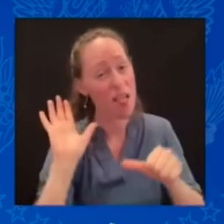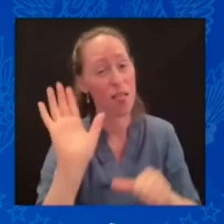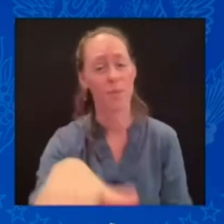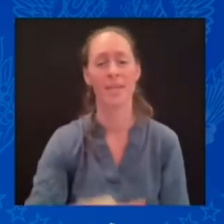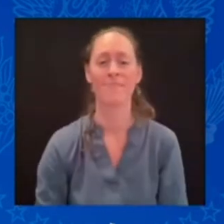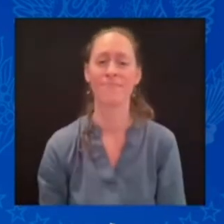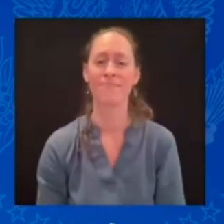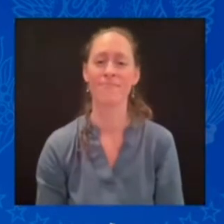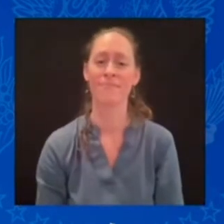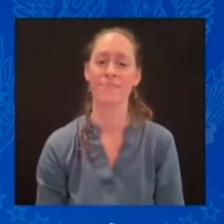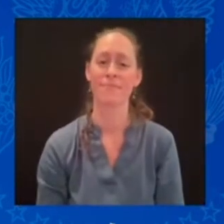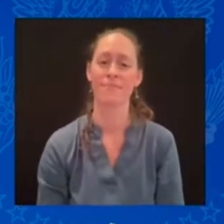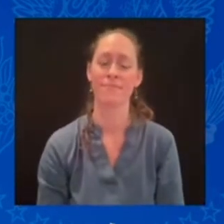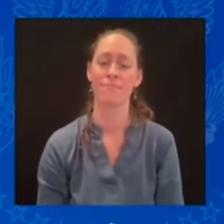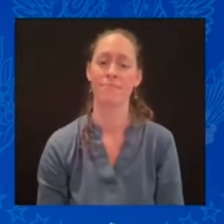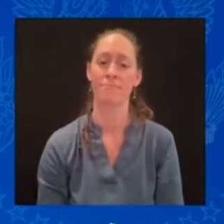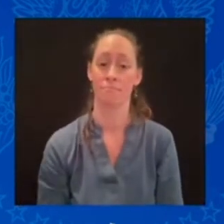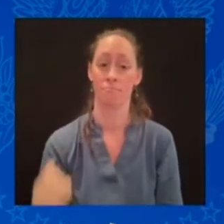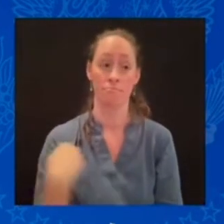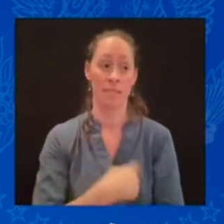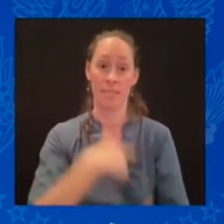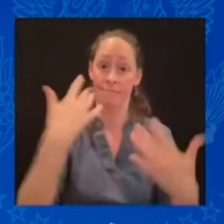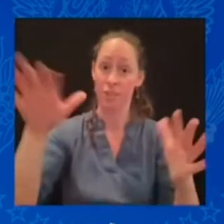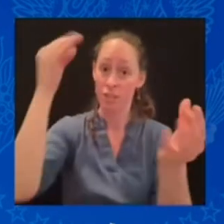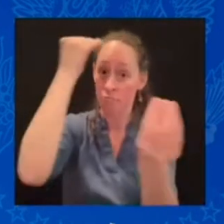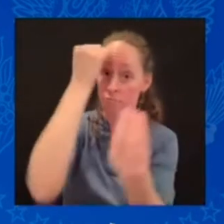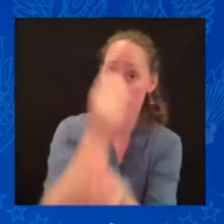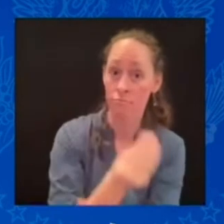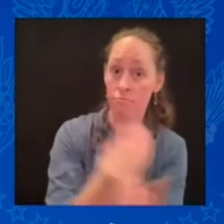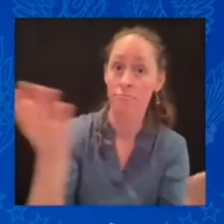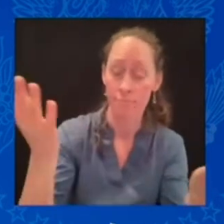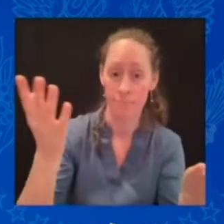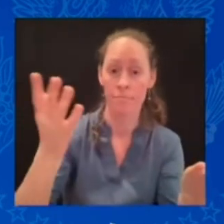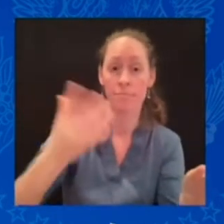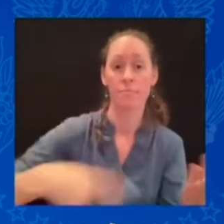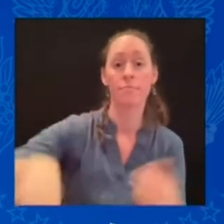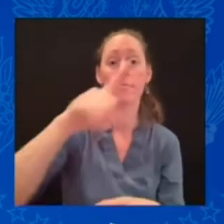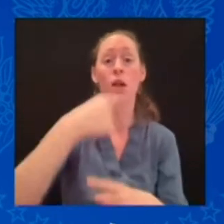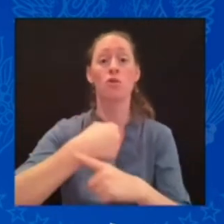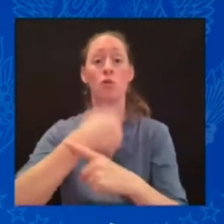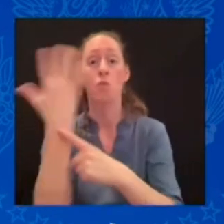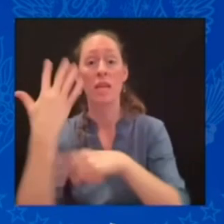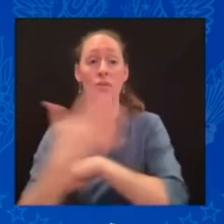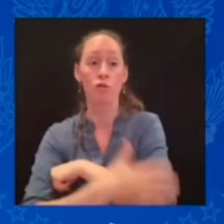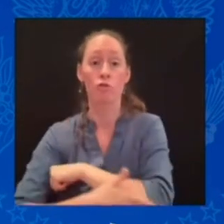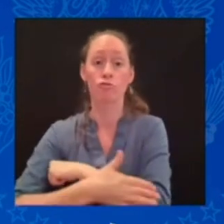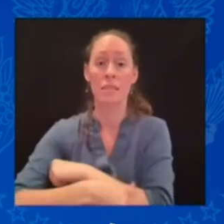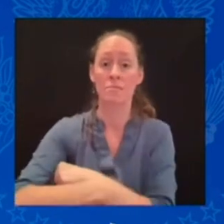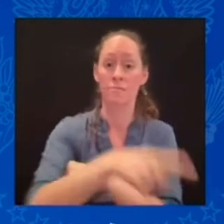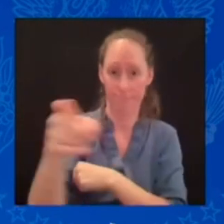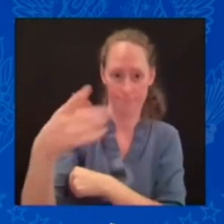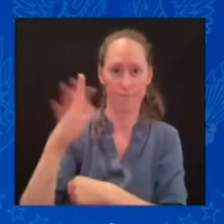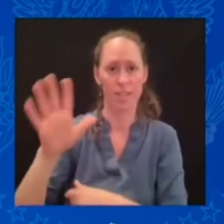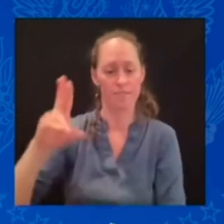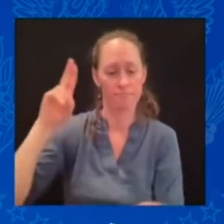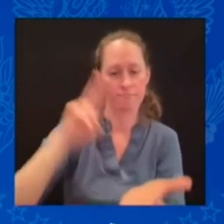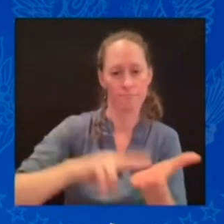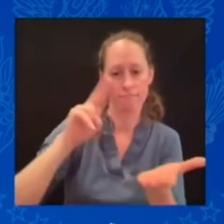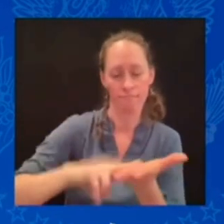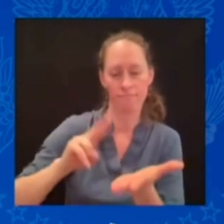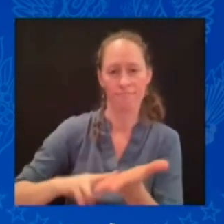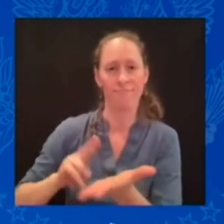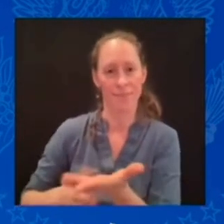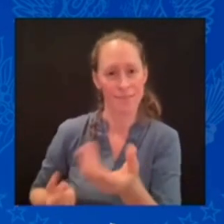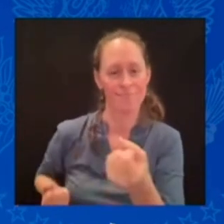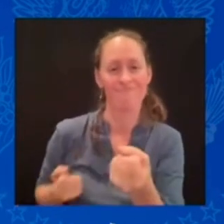immediately welcome and supported. It's going to launch a process open to any nation to negotiate bilateral security agreements